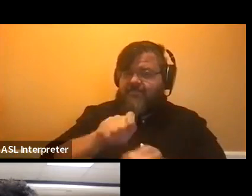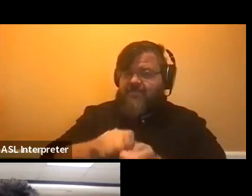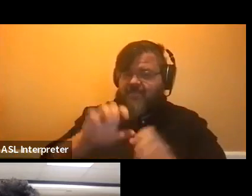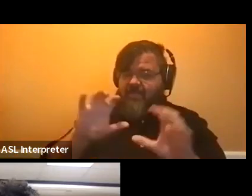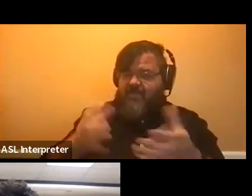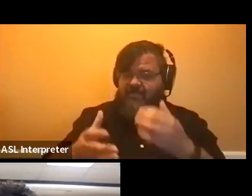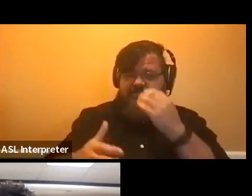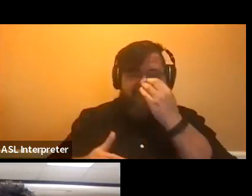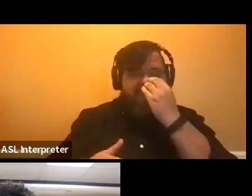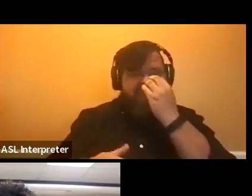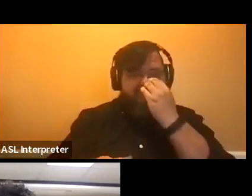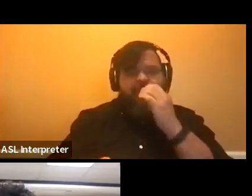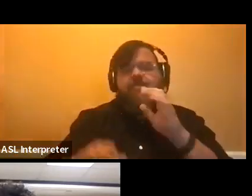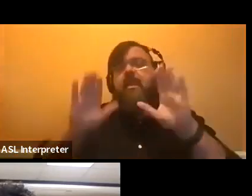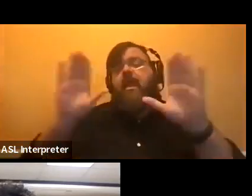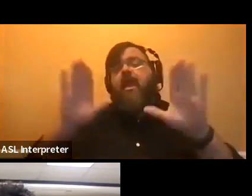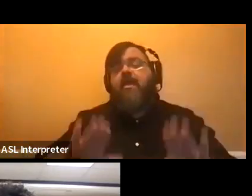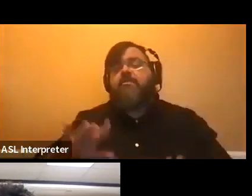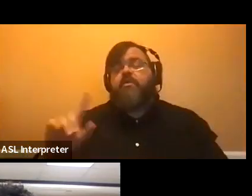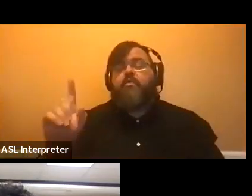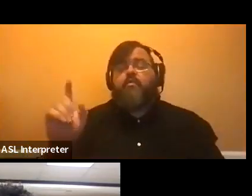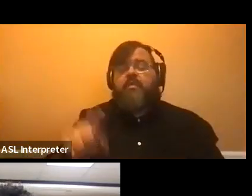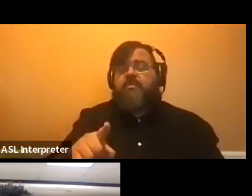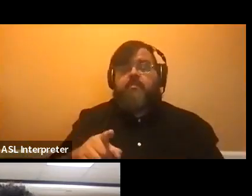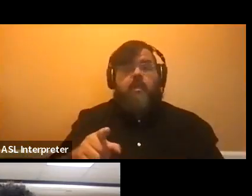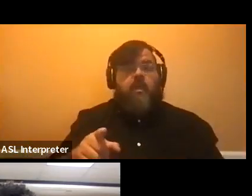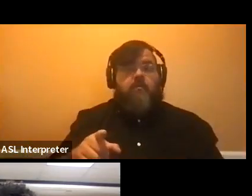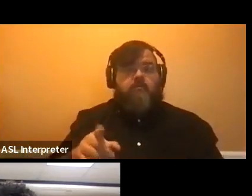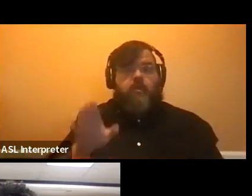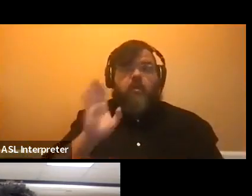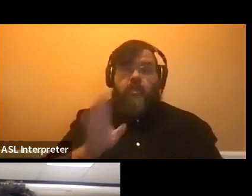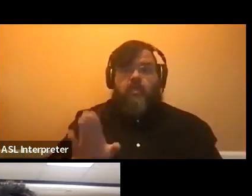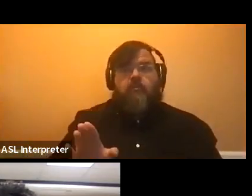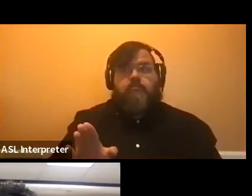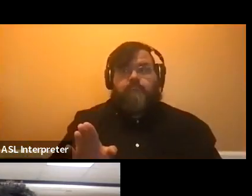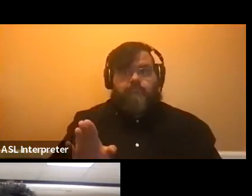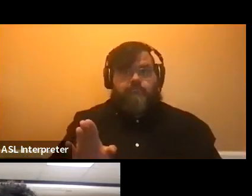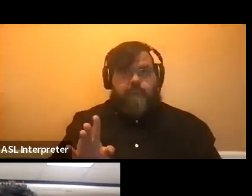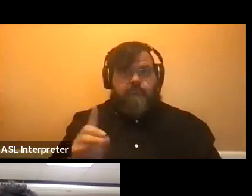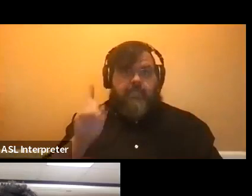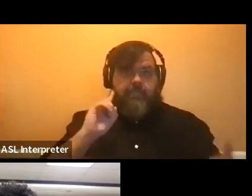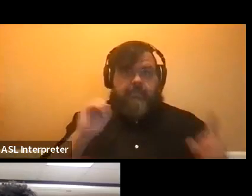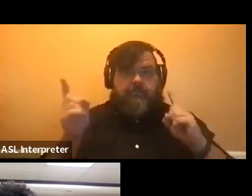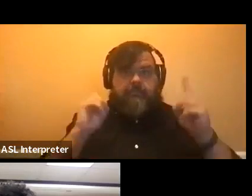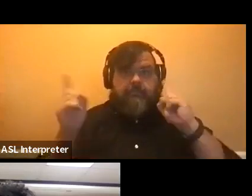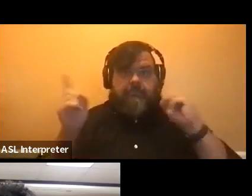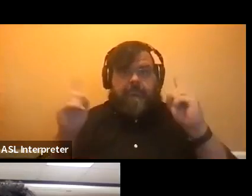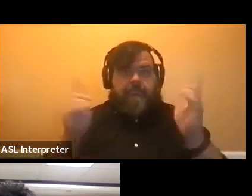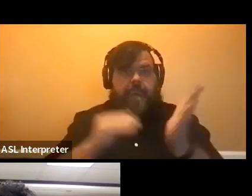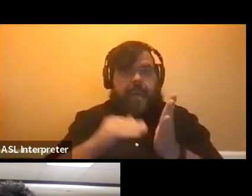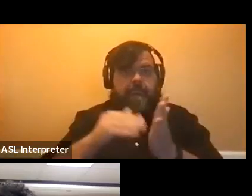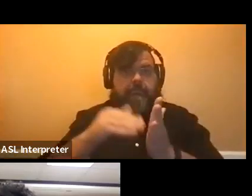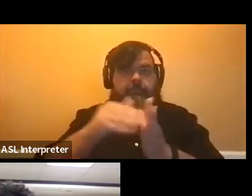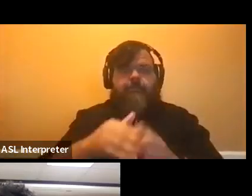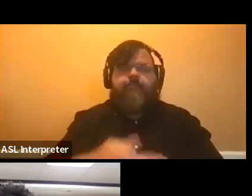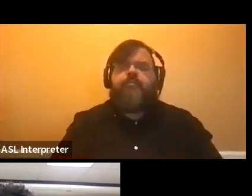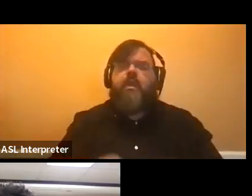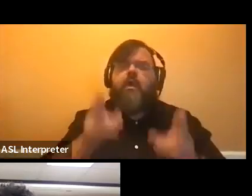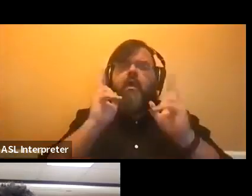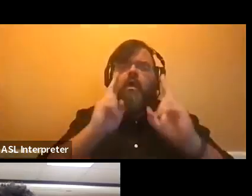excellent question. And it's one that we also get at an array of recruiting events pretty often. Honors courses